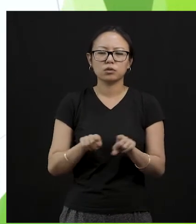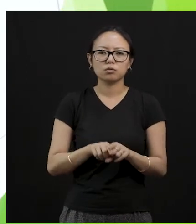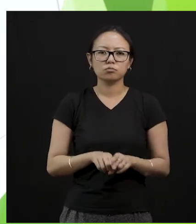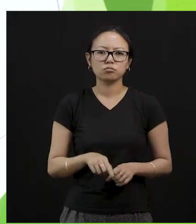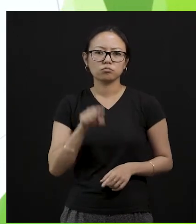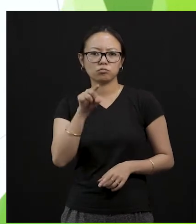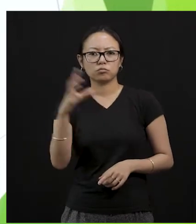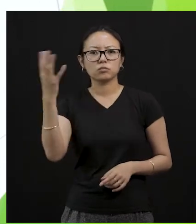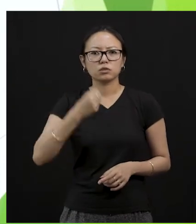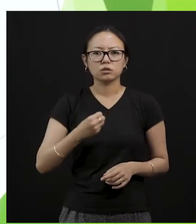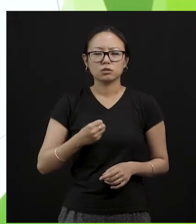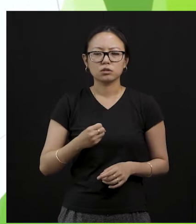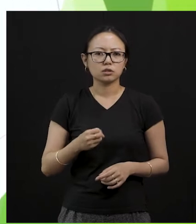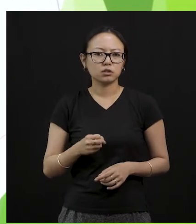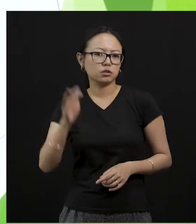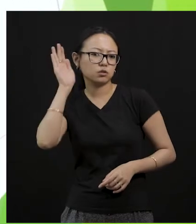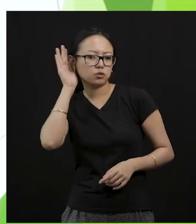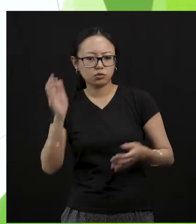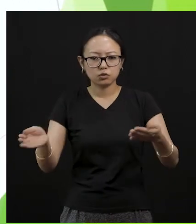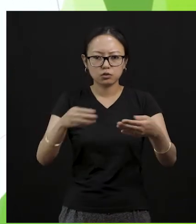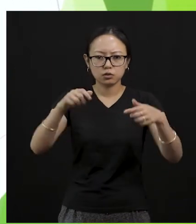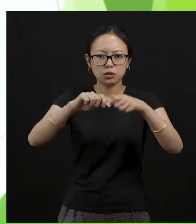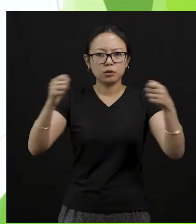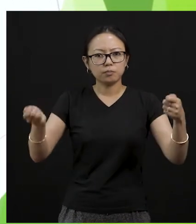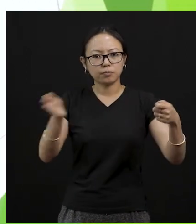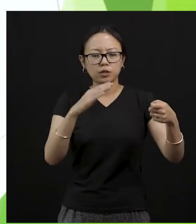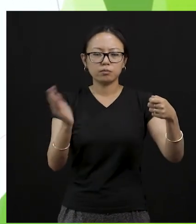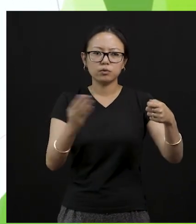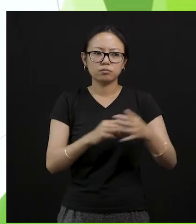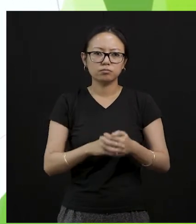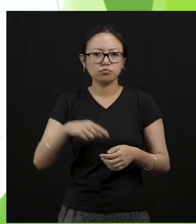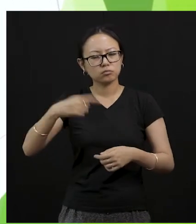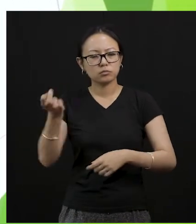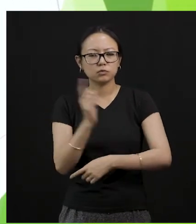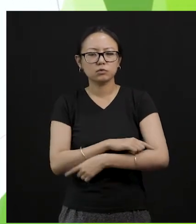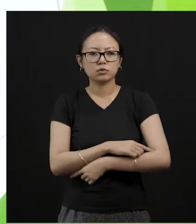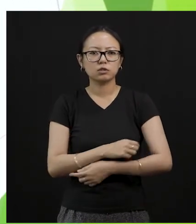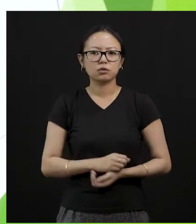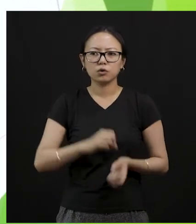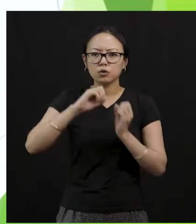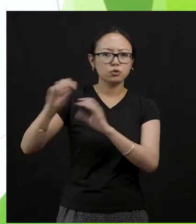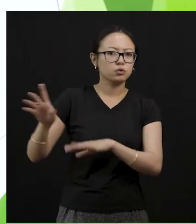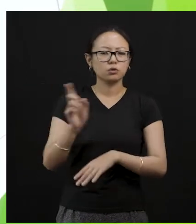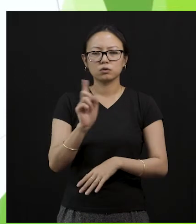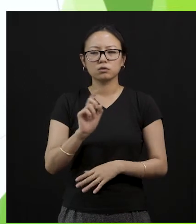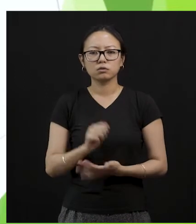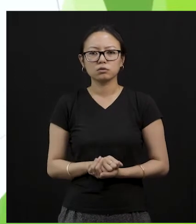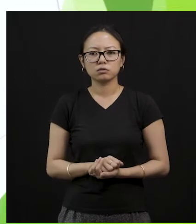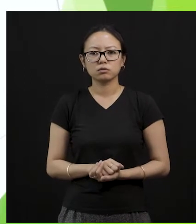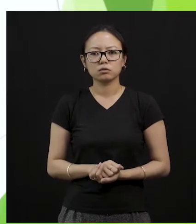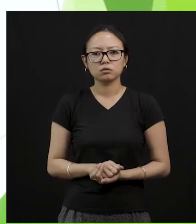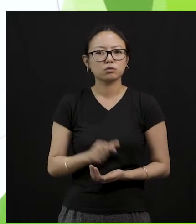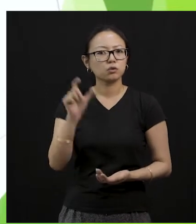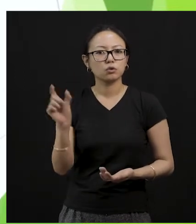father is done reading the newspaper. Do not throw away the newspaper. Make use of it. You can make use of the newspaper in making a paper